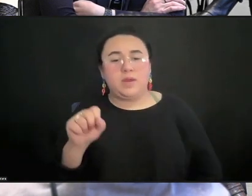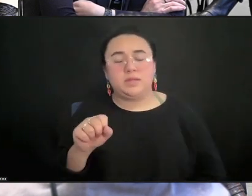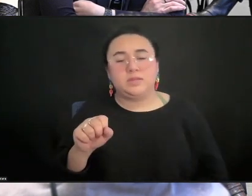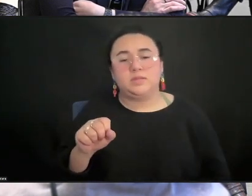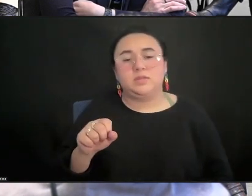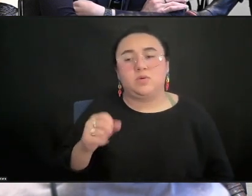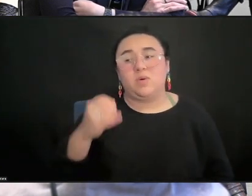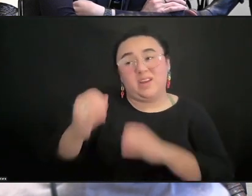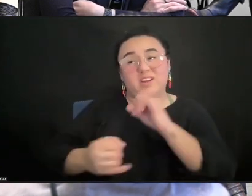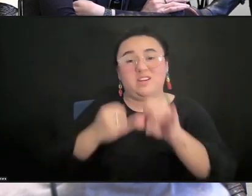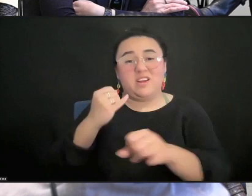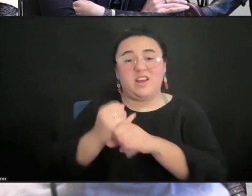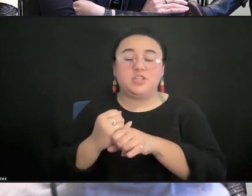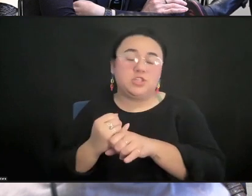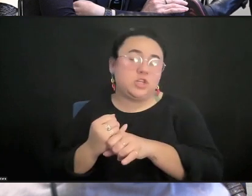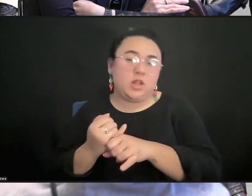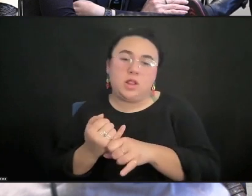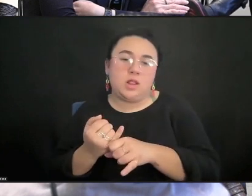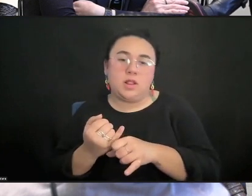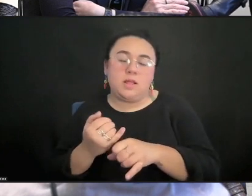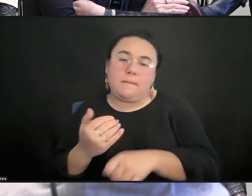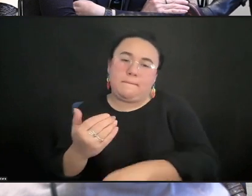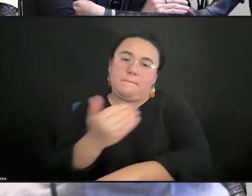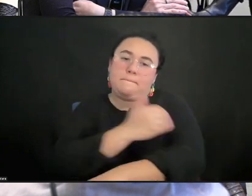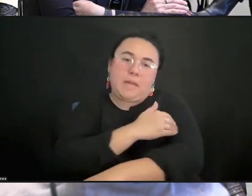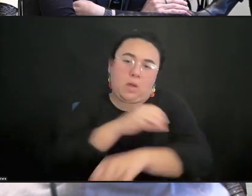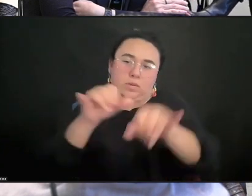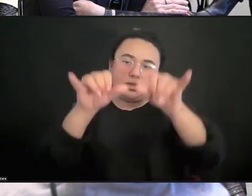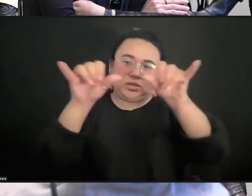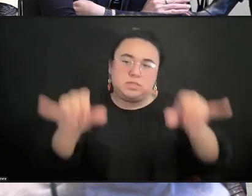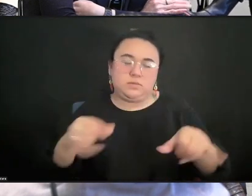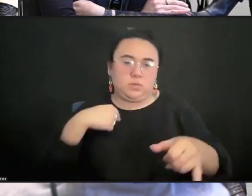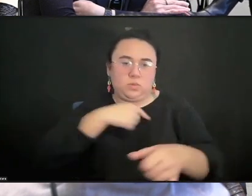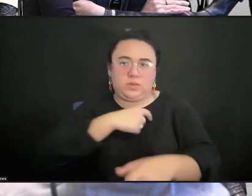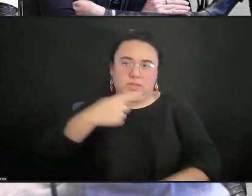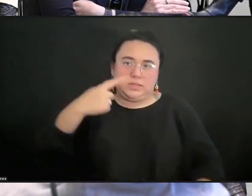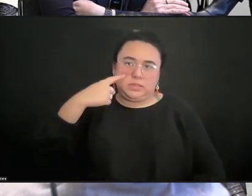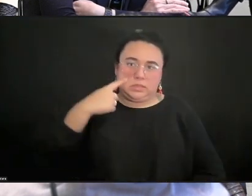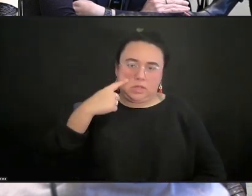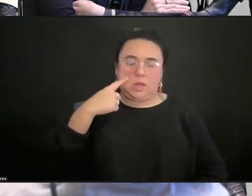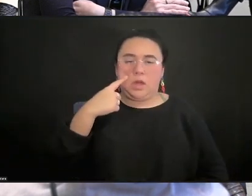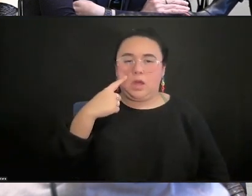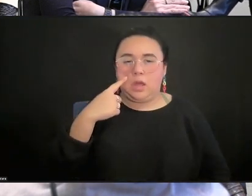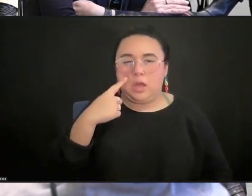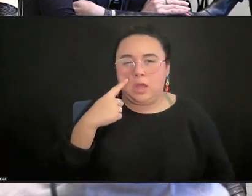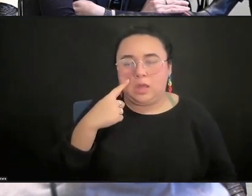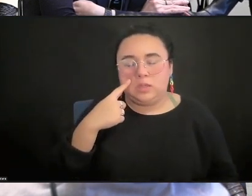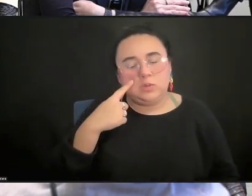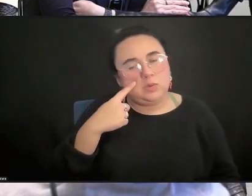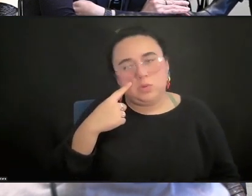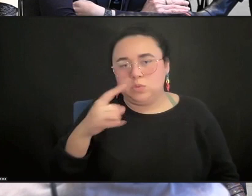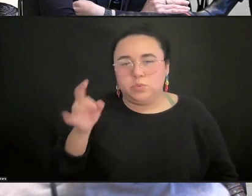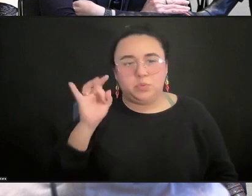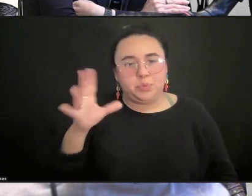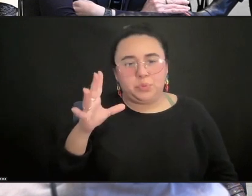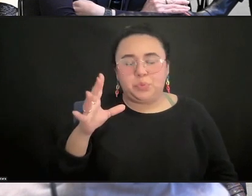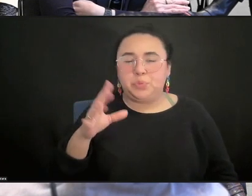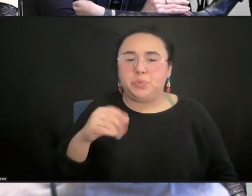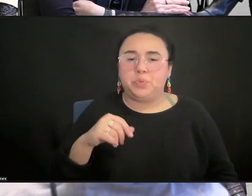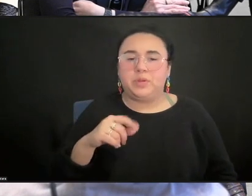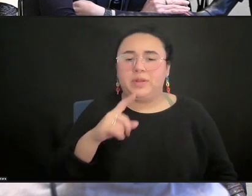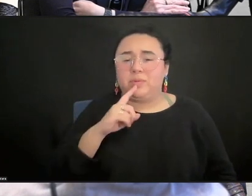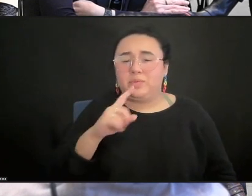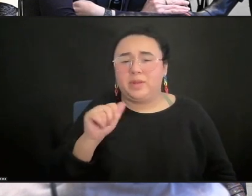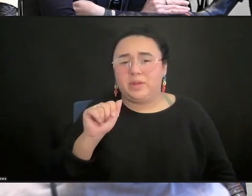we all know what they are now. We saw them. And we also saw how tenuous they were and how arbitrary our